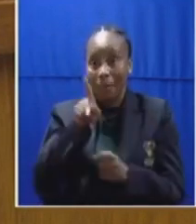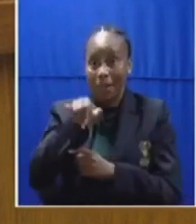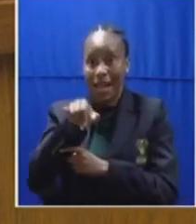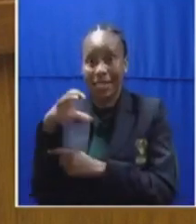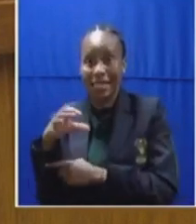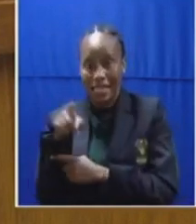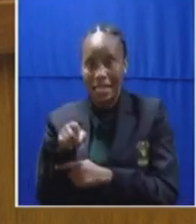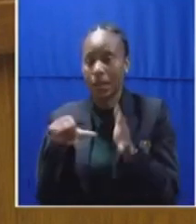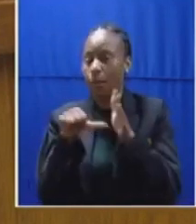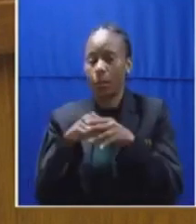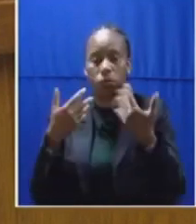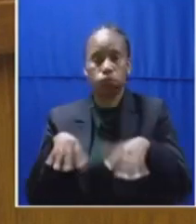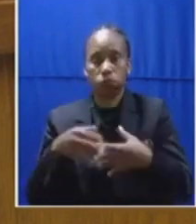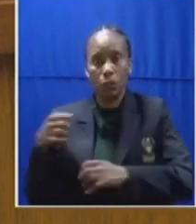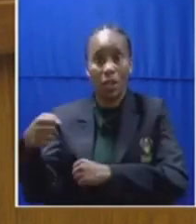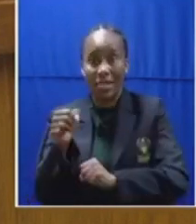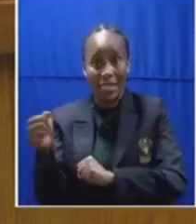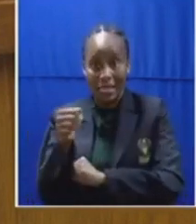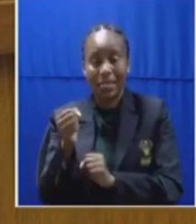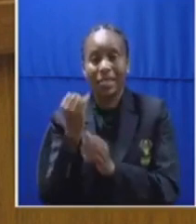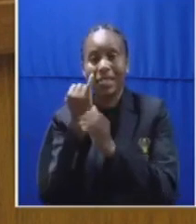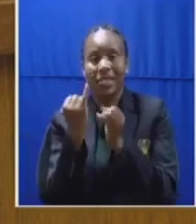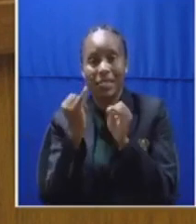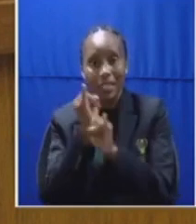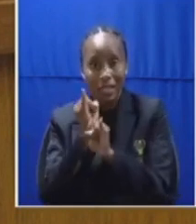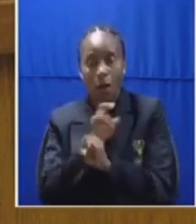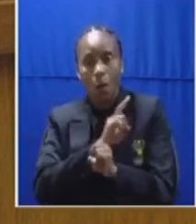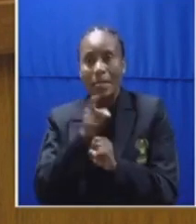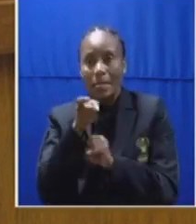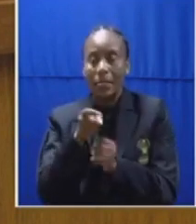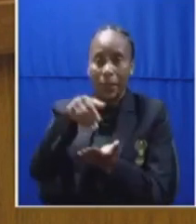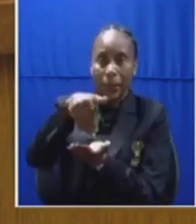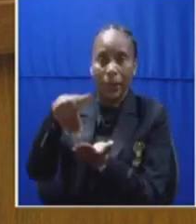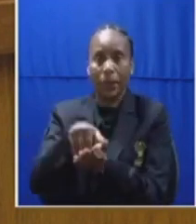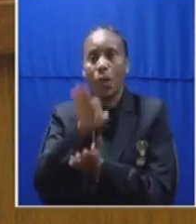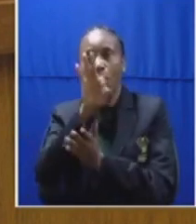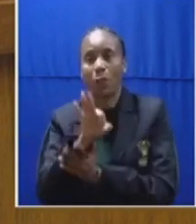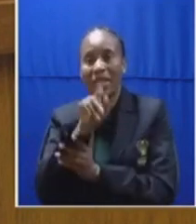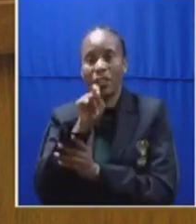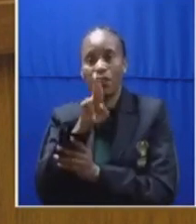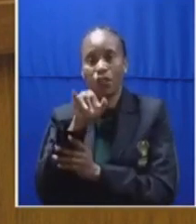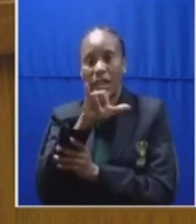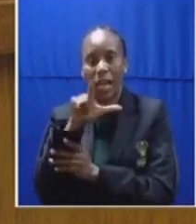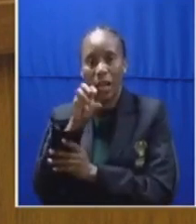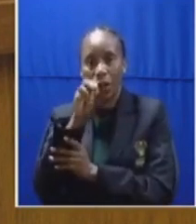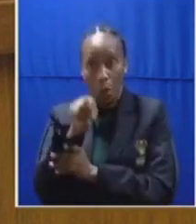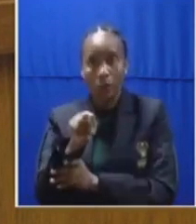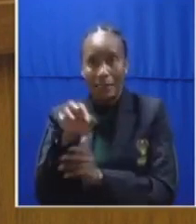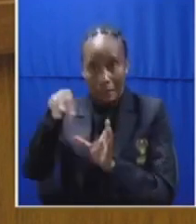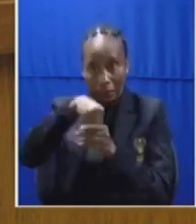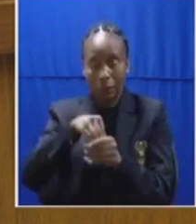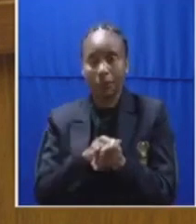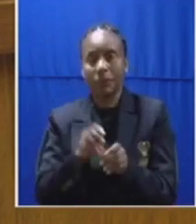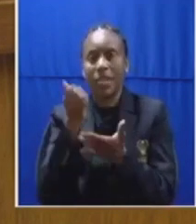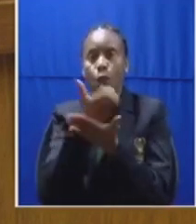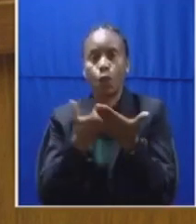institution as it deploys more than two trillion into the mainstream economy, important for South Africa and the rest